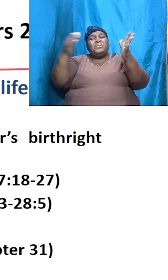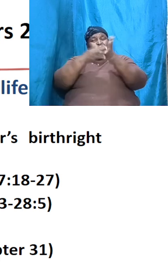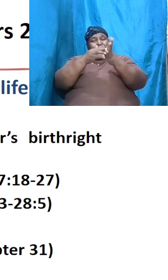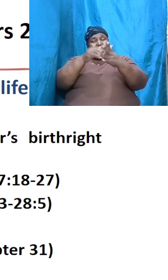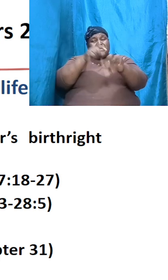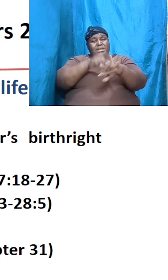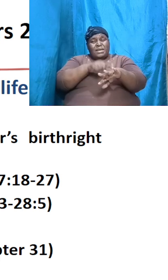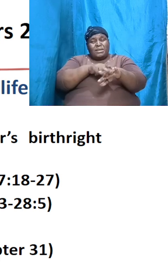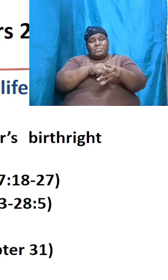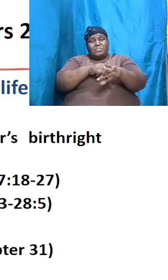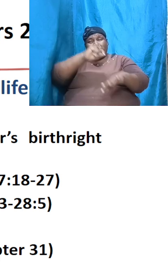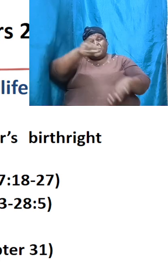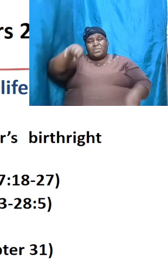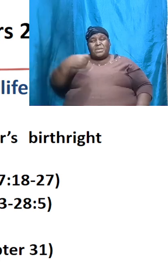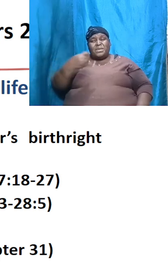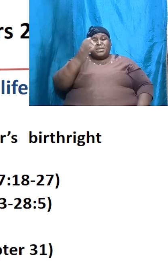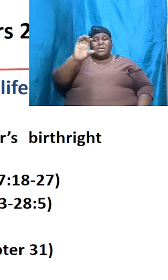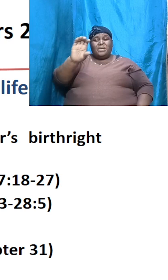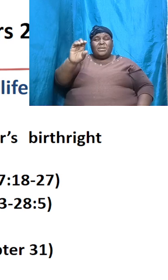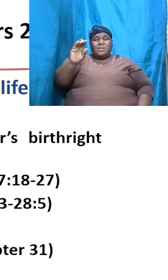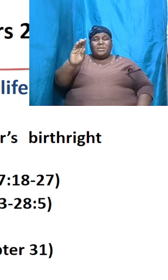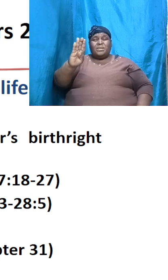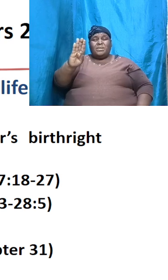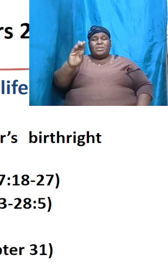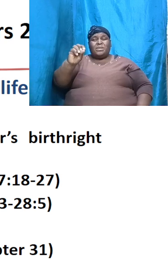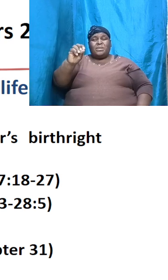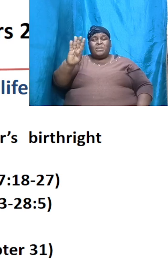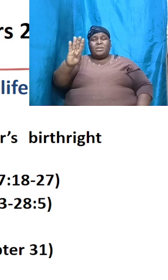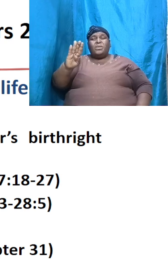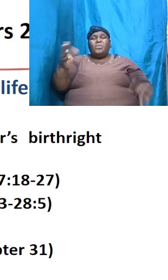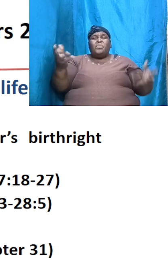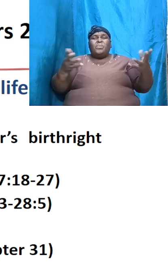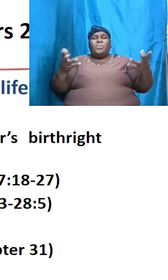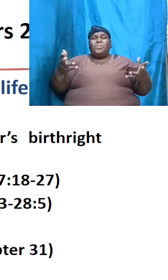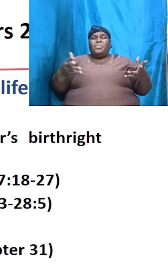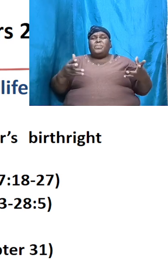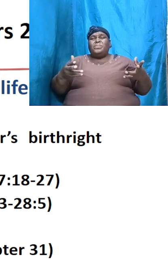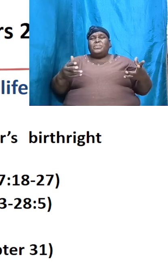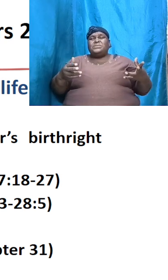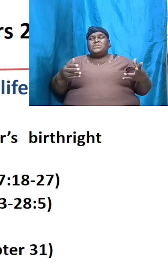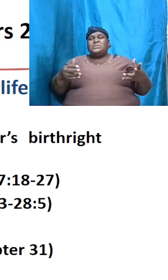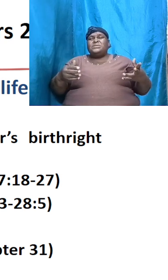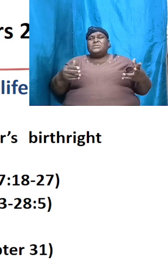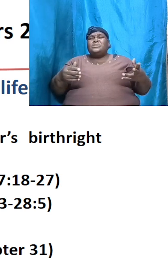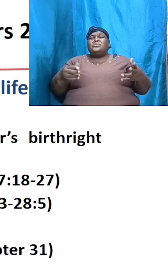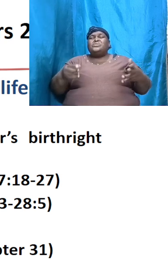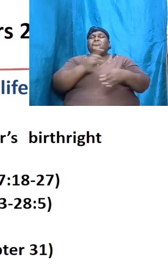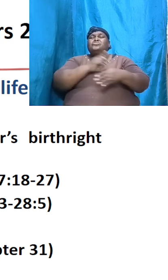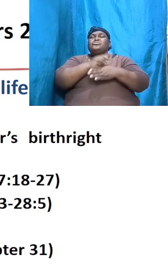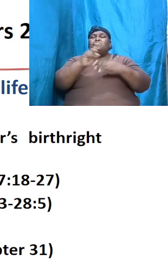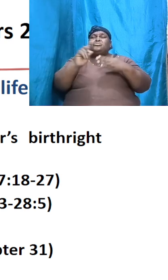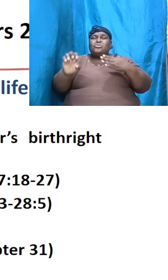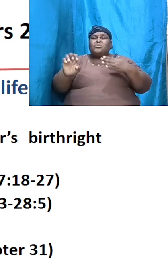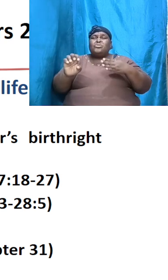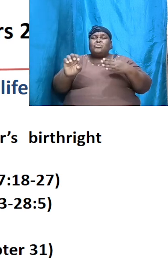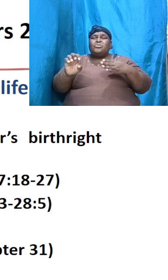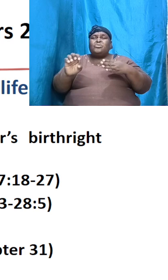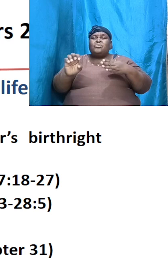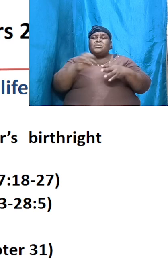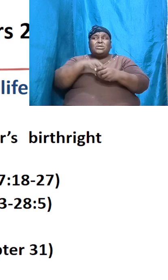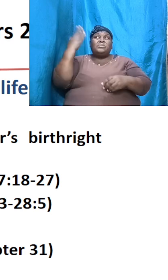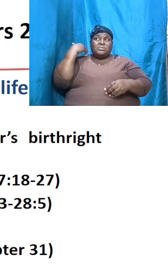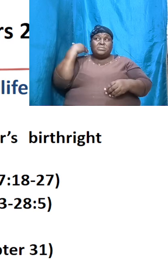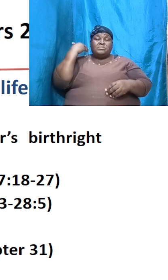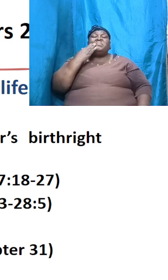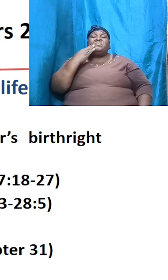on Jacob for what he did in the past now I